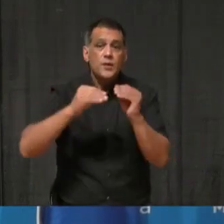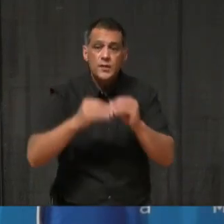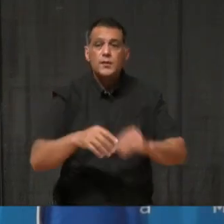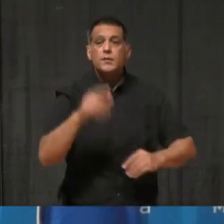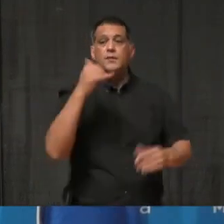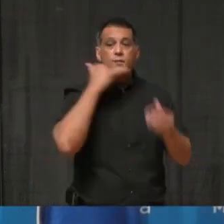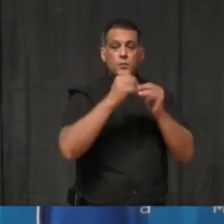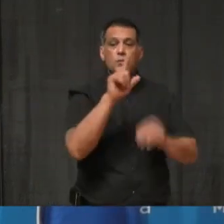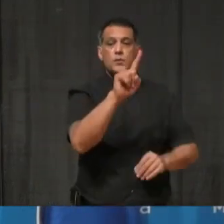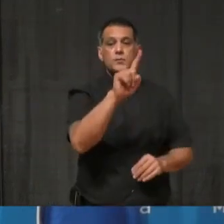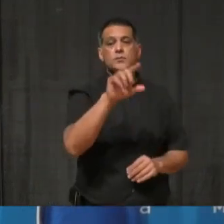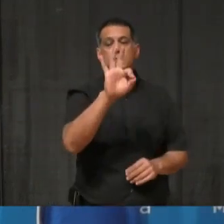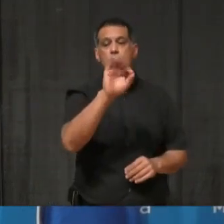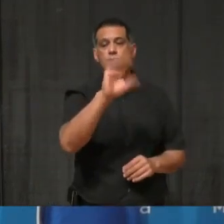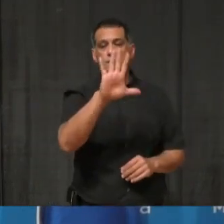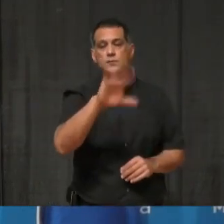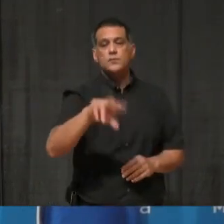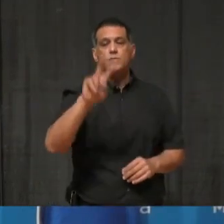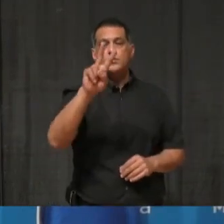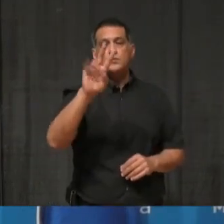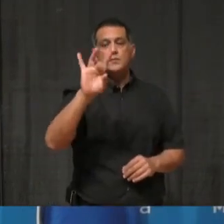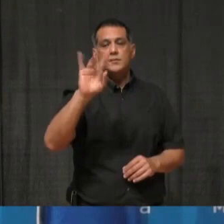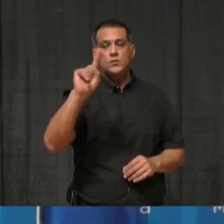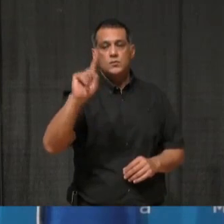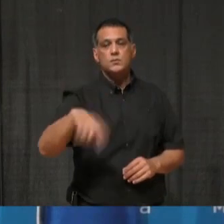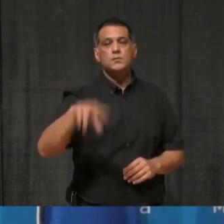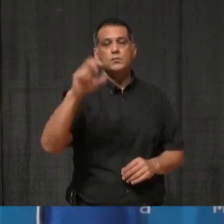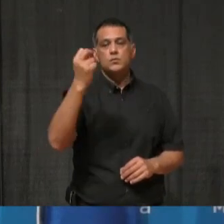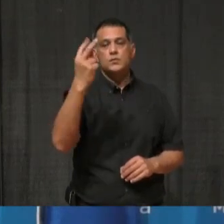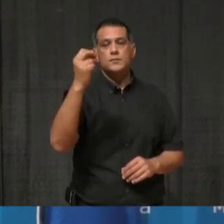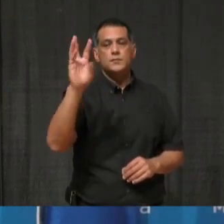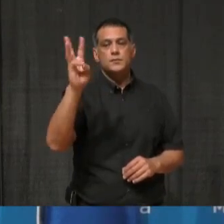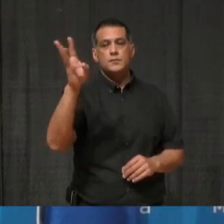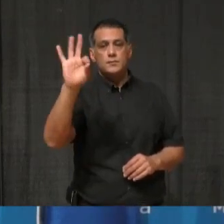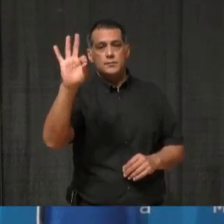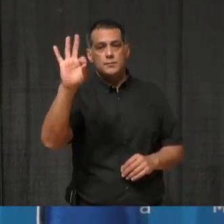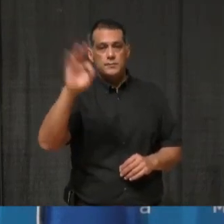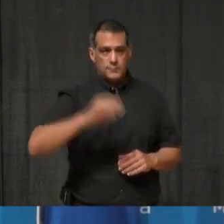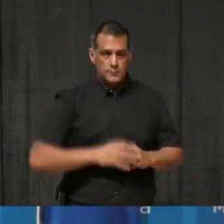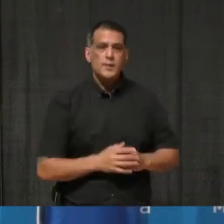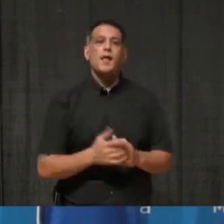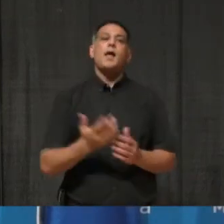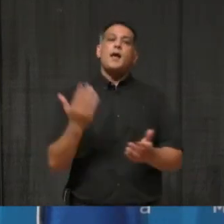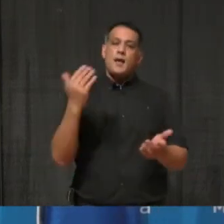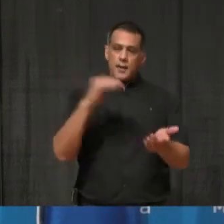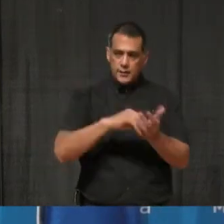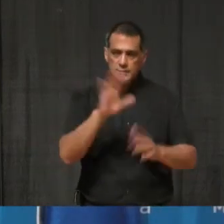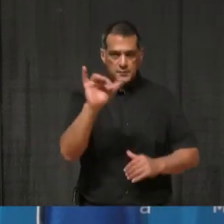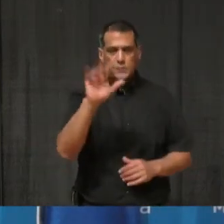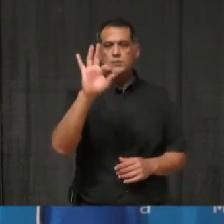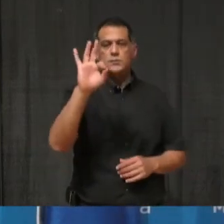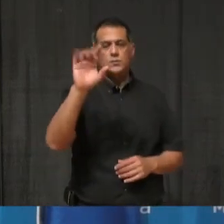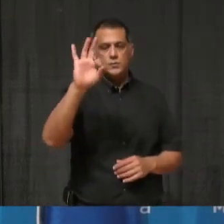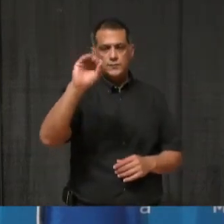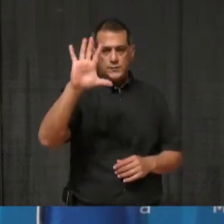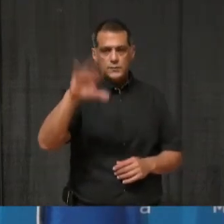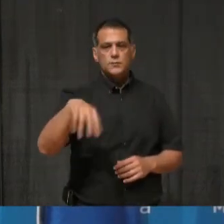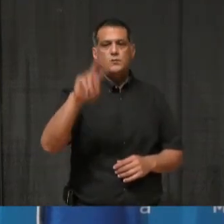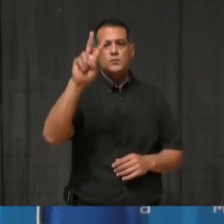-281-1269. I repeat, that's 905